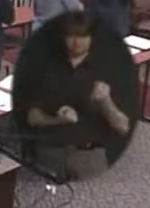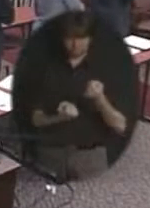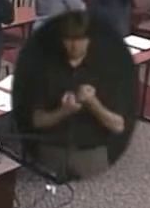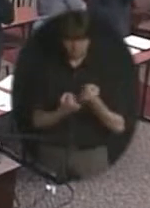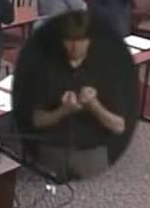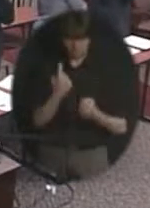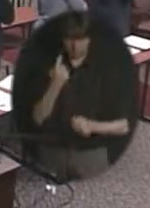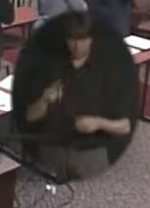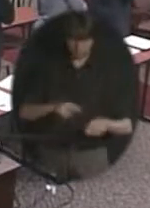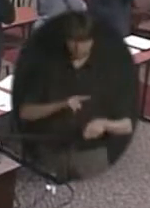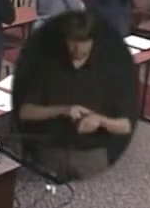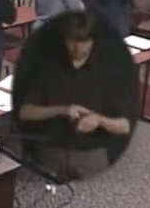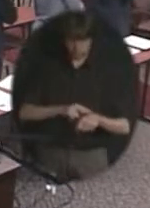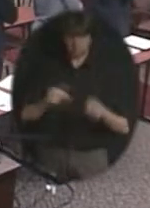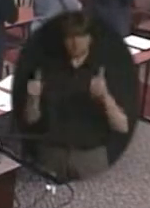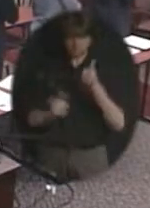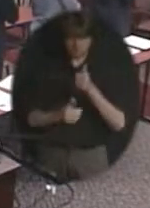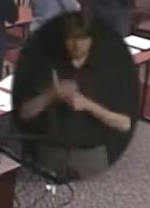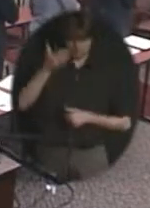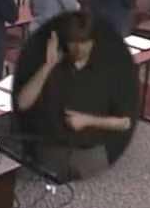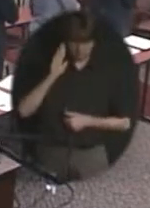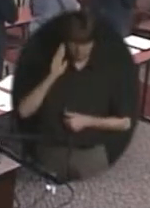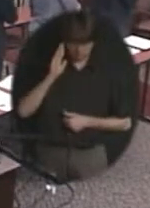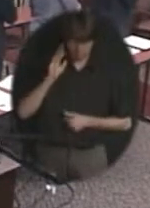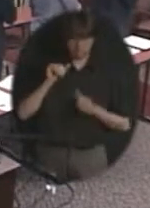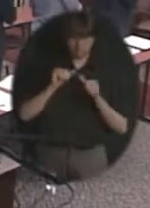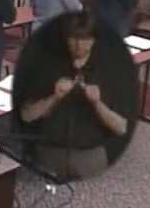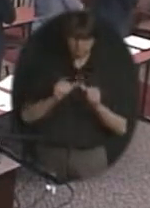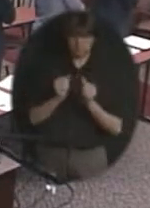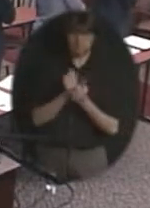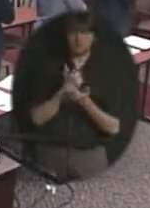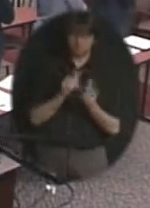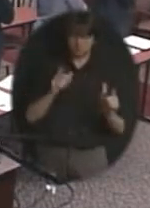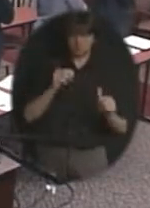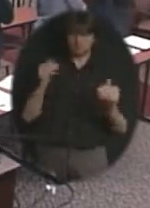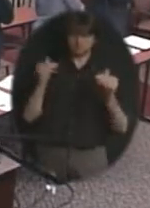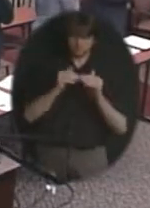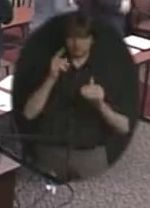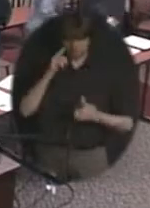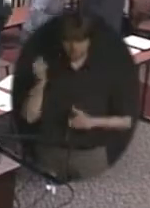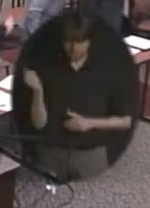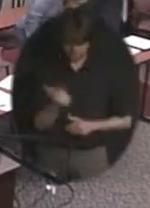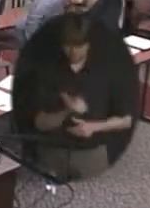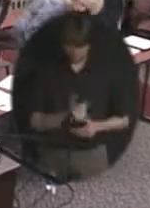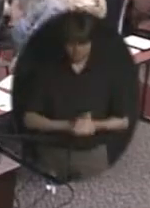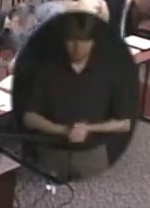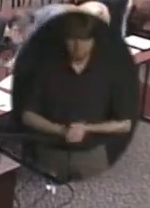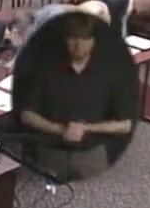one nation, under God, indivisible, with liberty and justice for all.